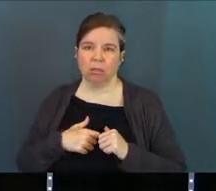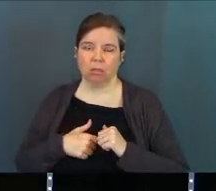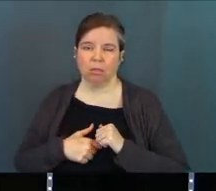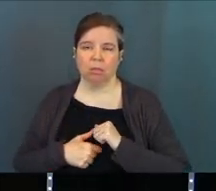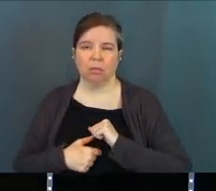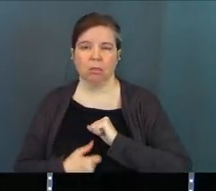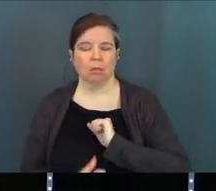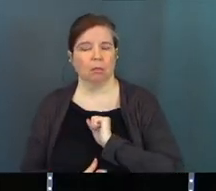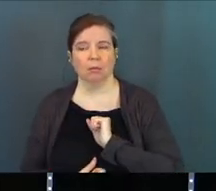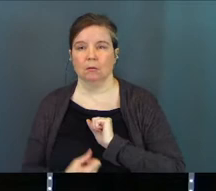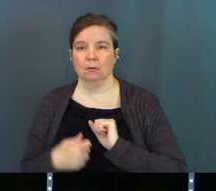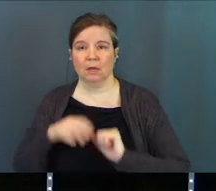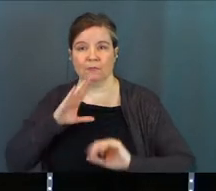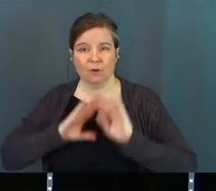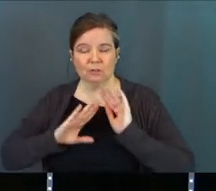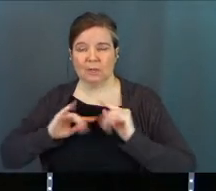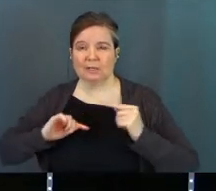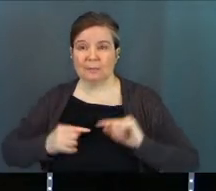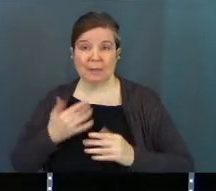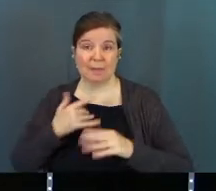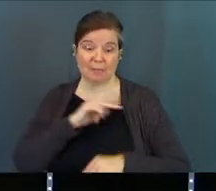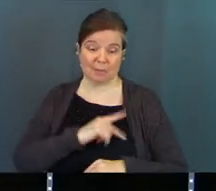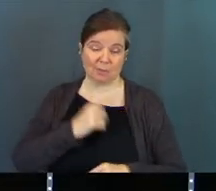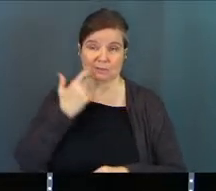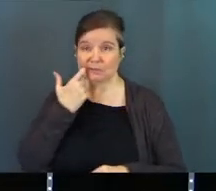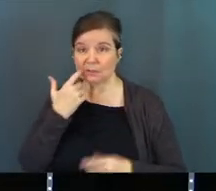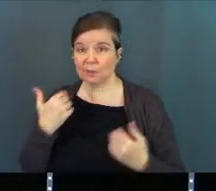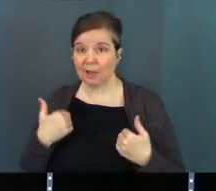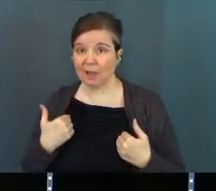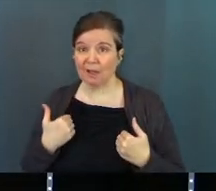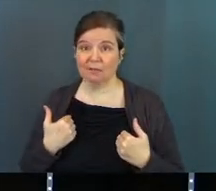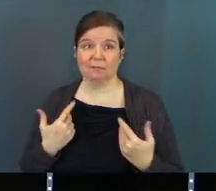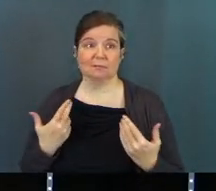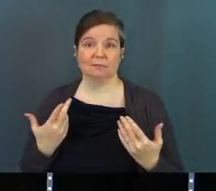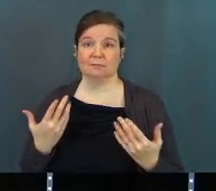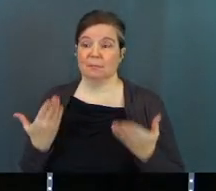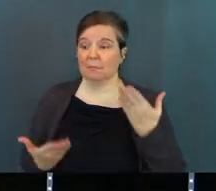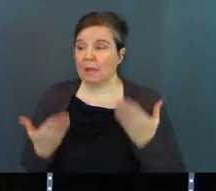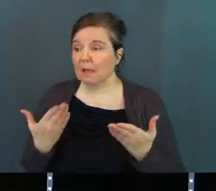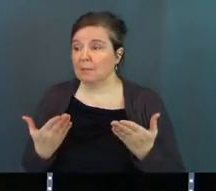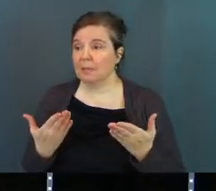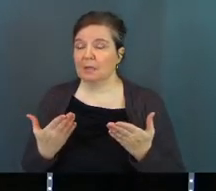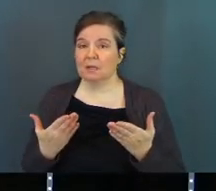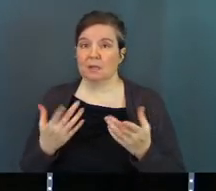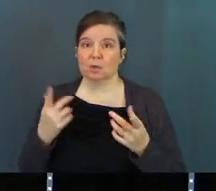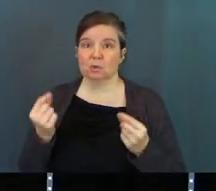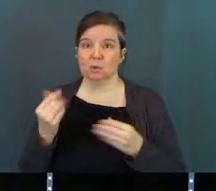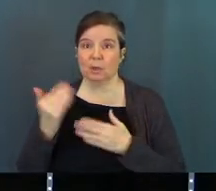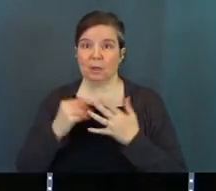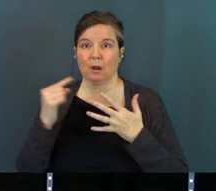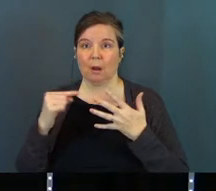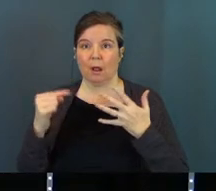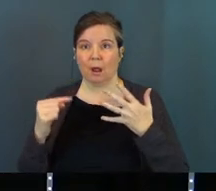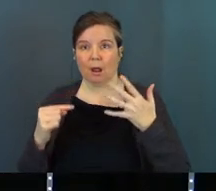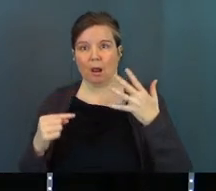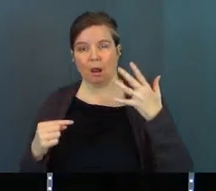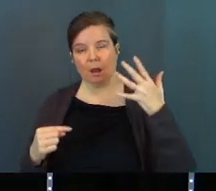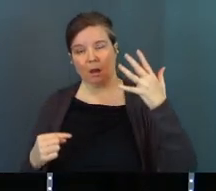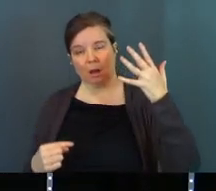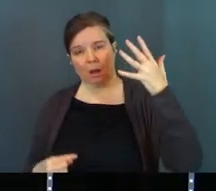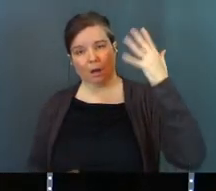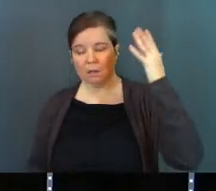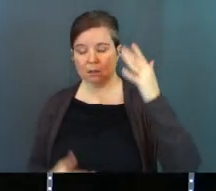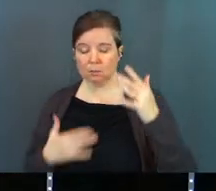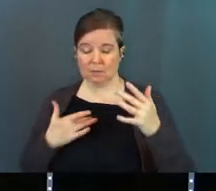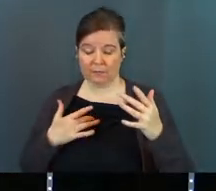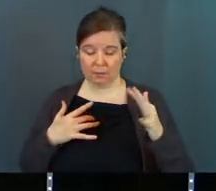pain into our hearts and our lives every single day. Maybe it's personal addictions that we have. Maybe it's an endless to-do list that just feels so far out of reach that